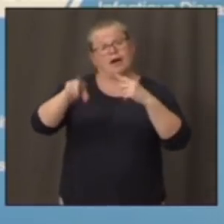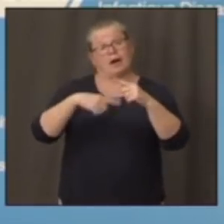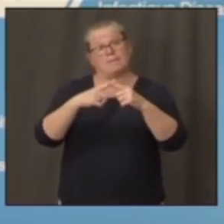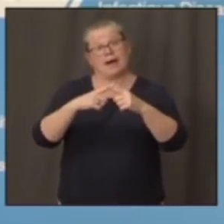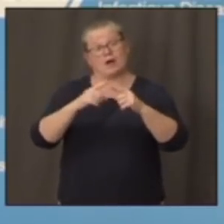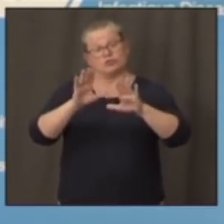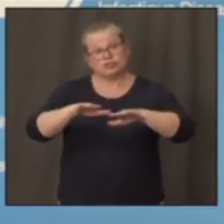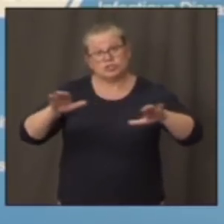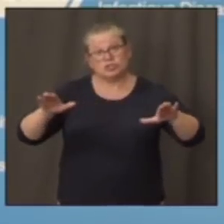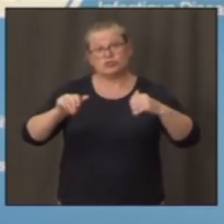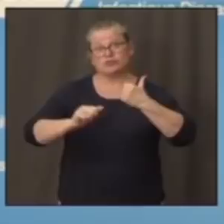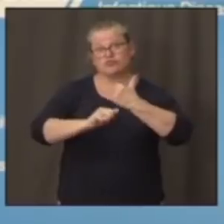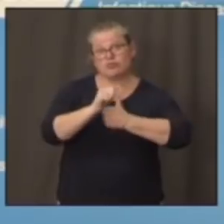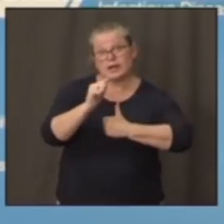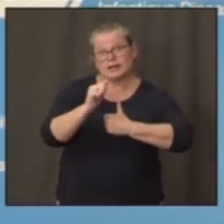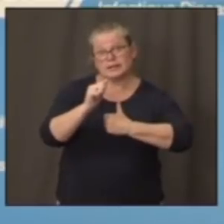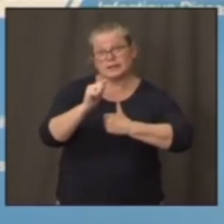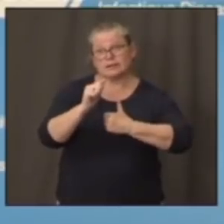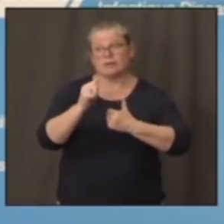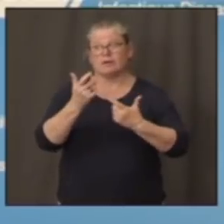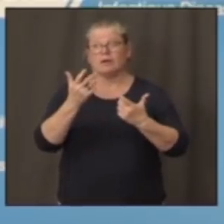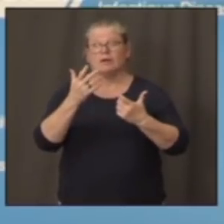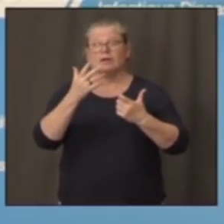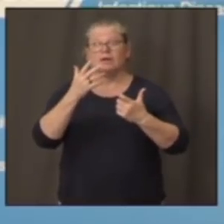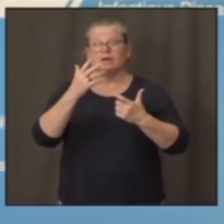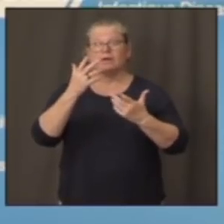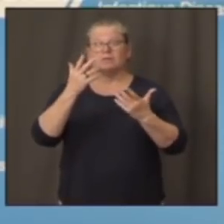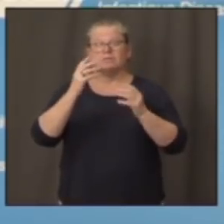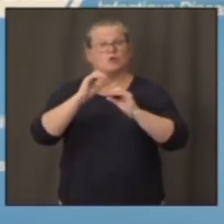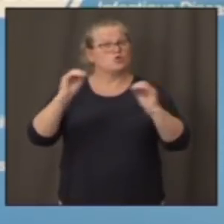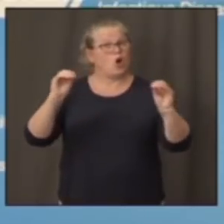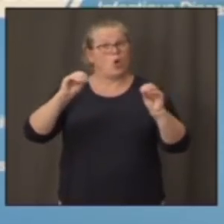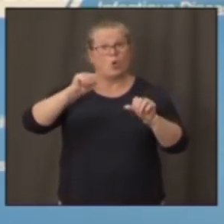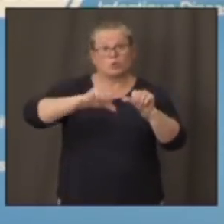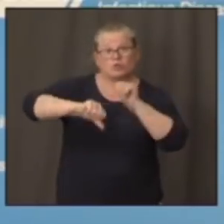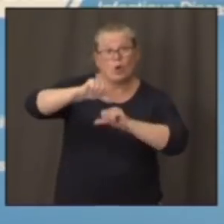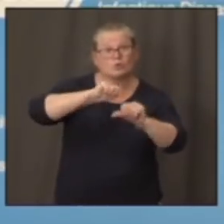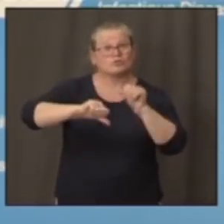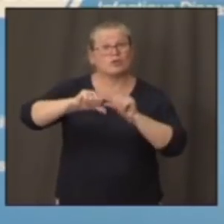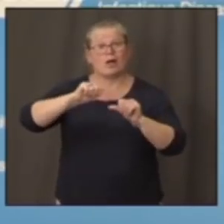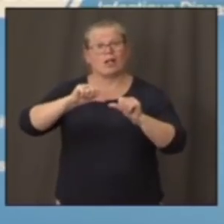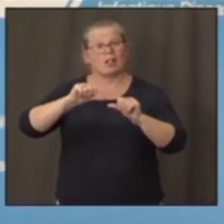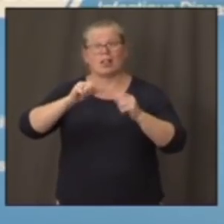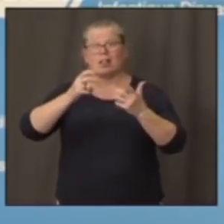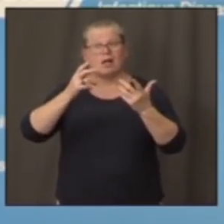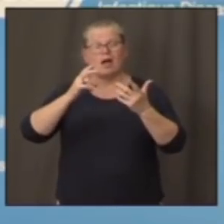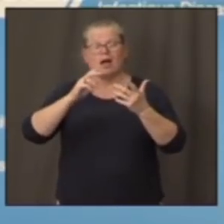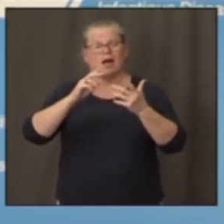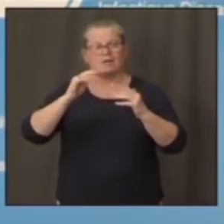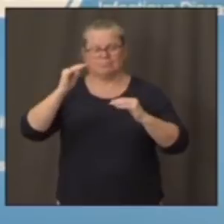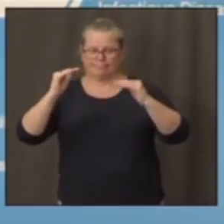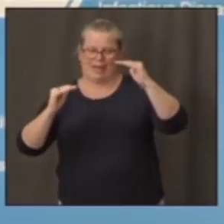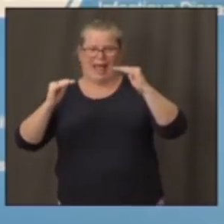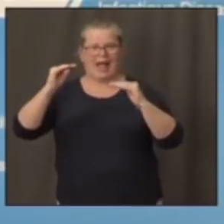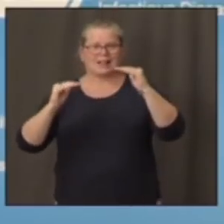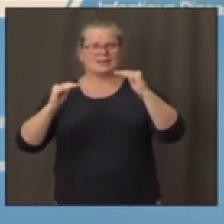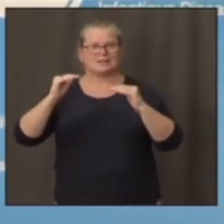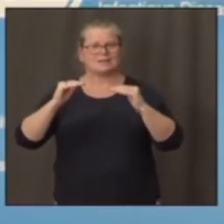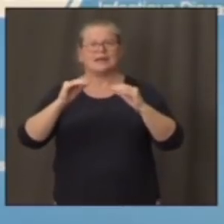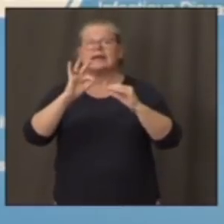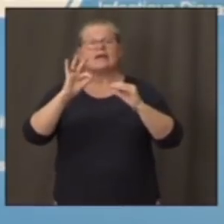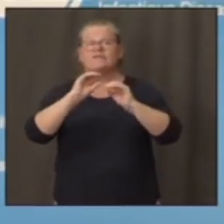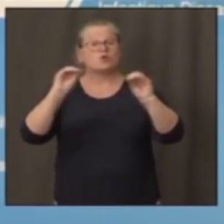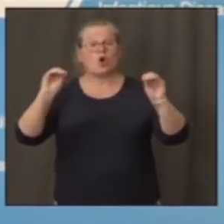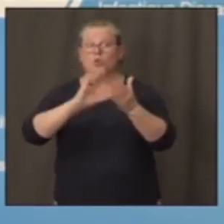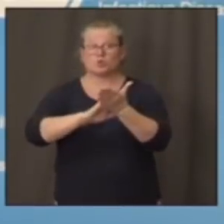to children, lack of socialization, and so forth, if they are not in the classroom? How do you balance those two things? Well,